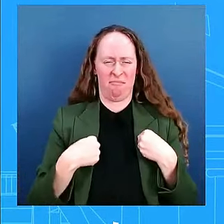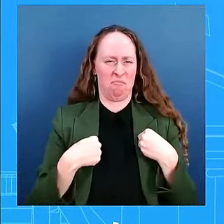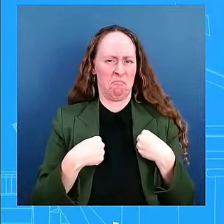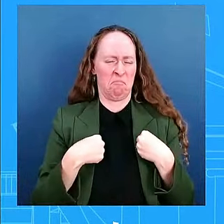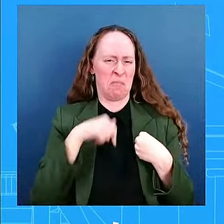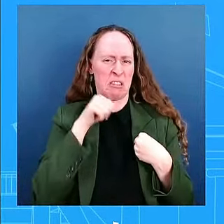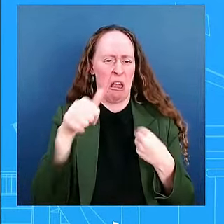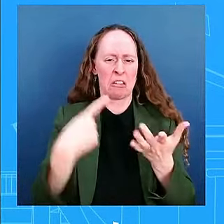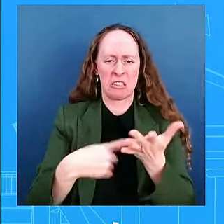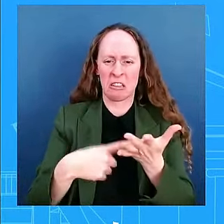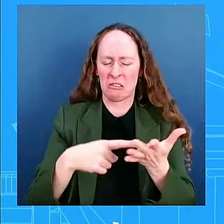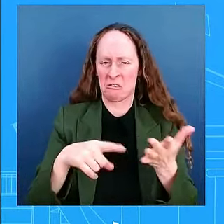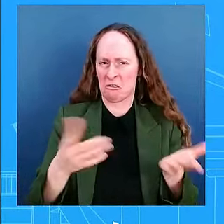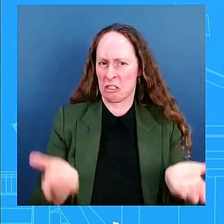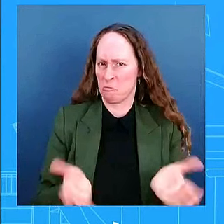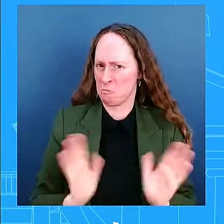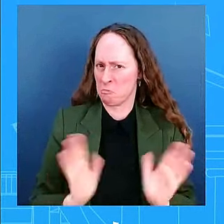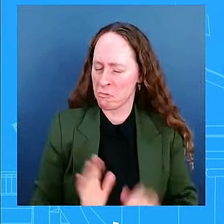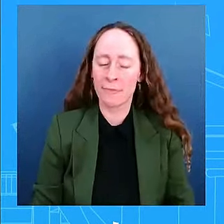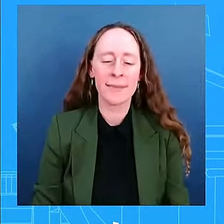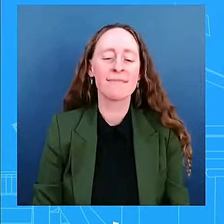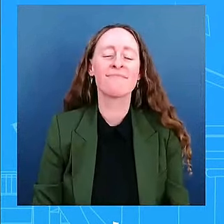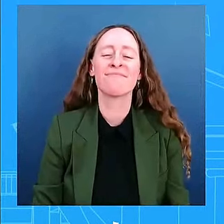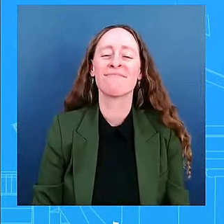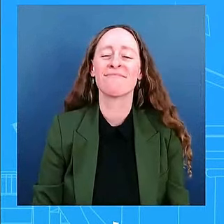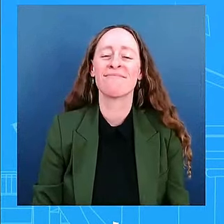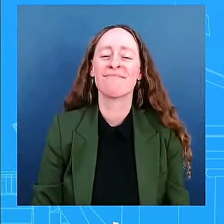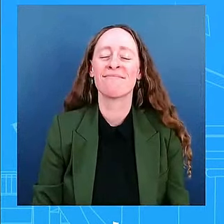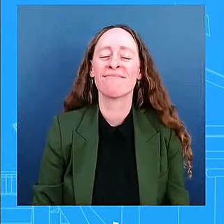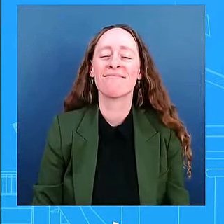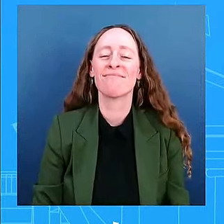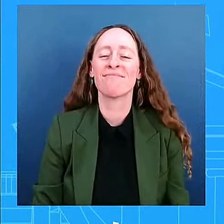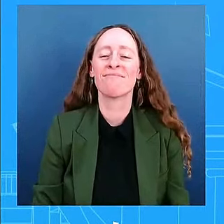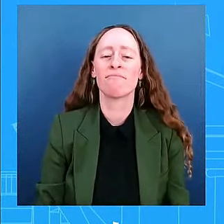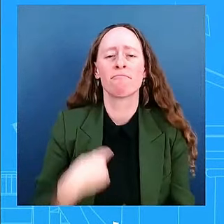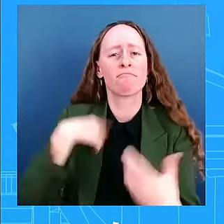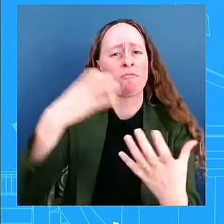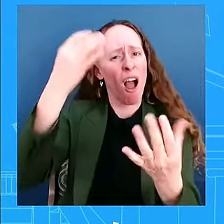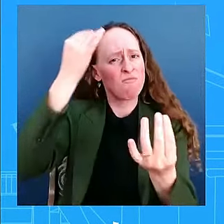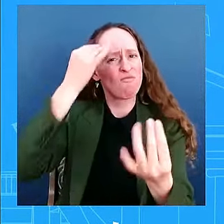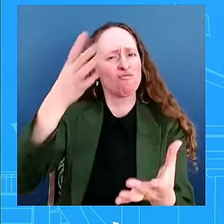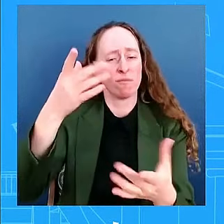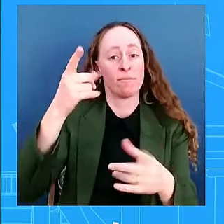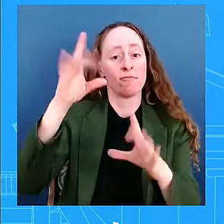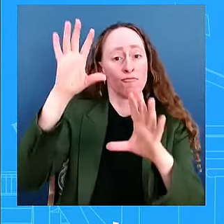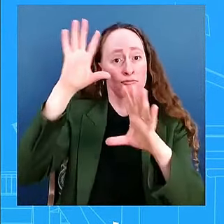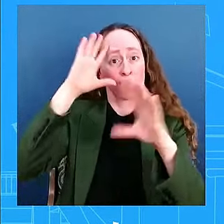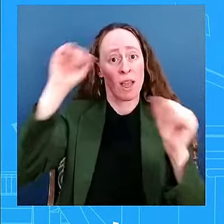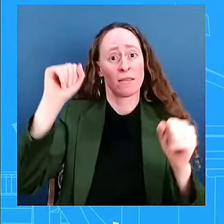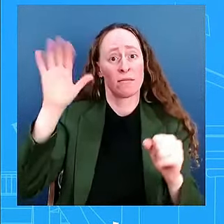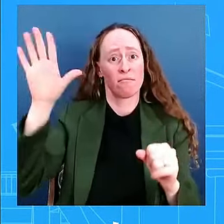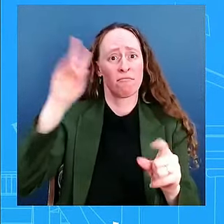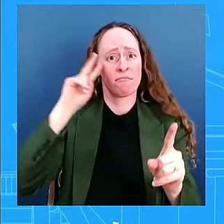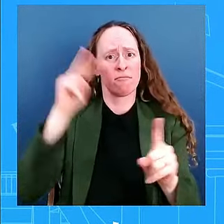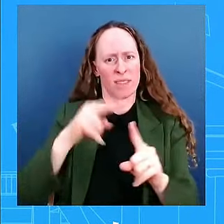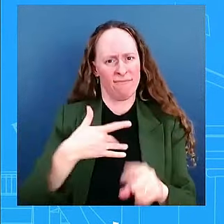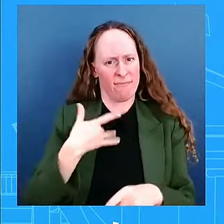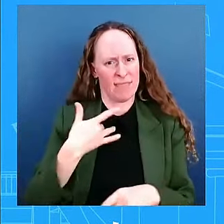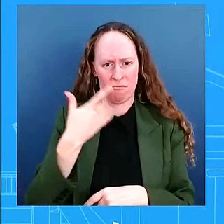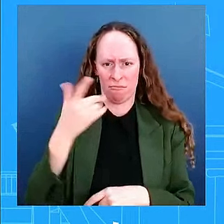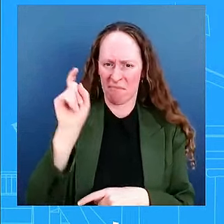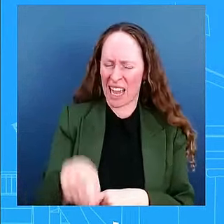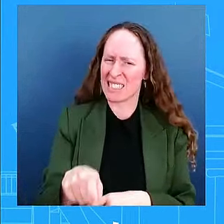is that the President believes that this is felt very strongly about this trip, about one of our partners,